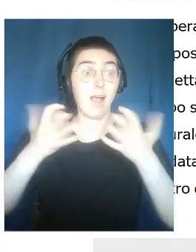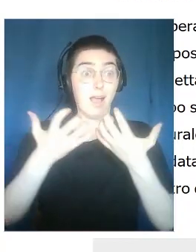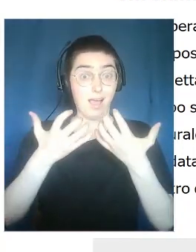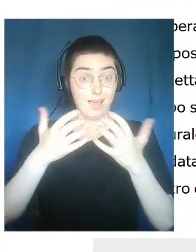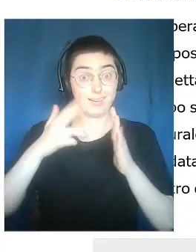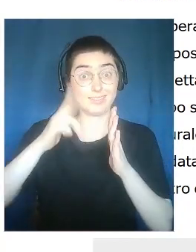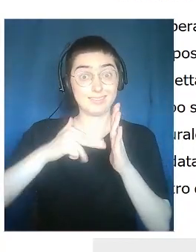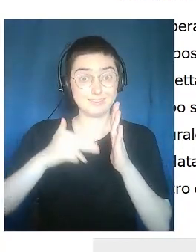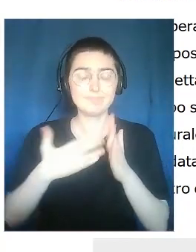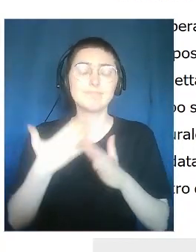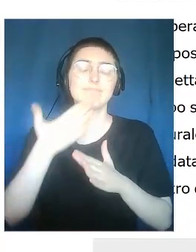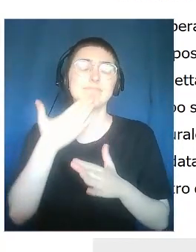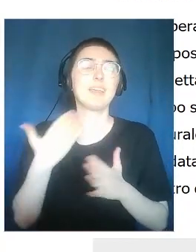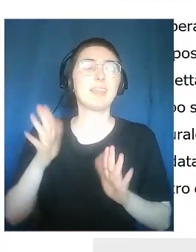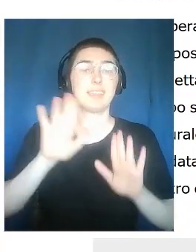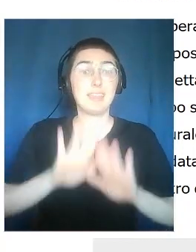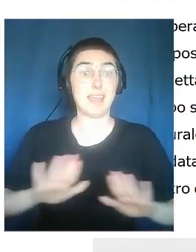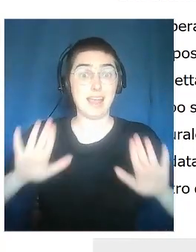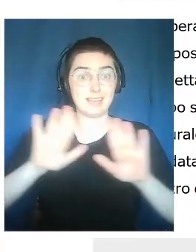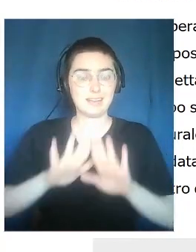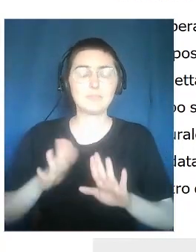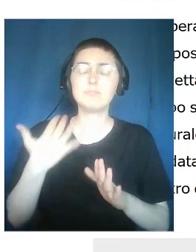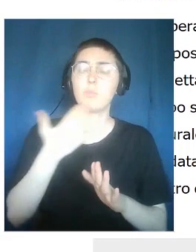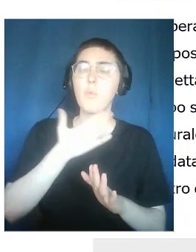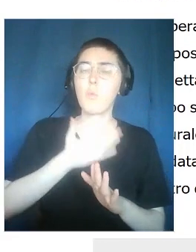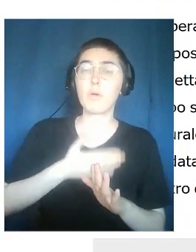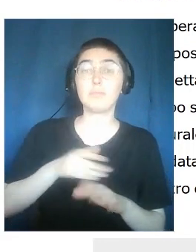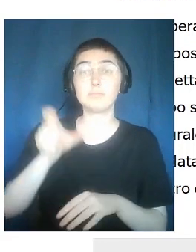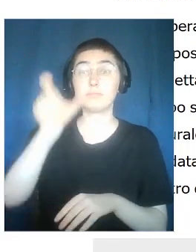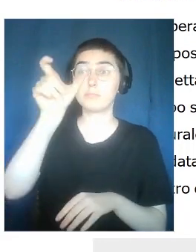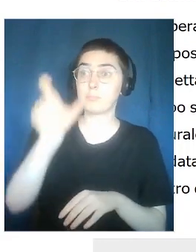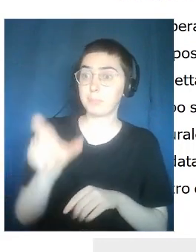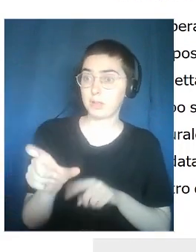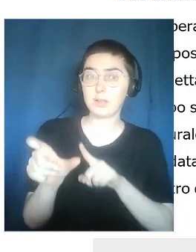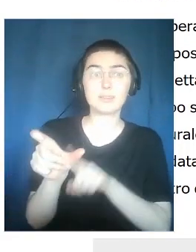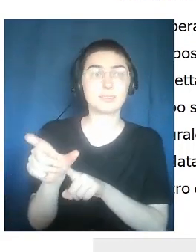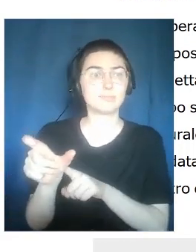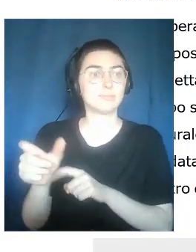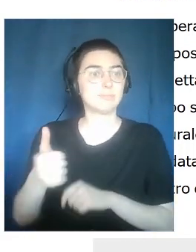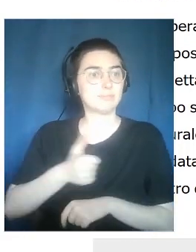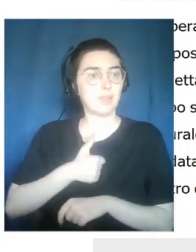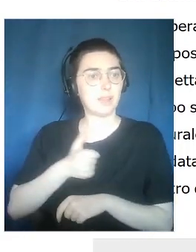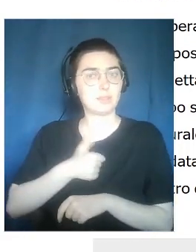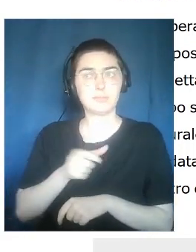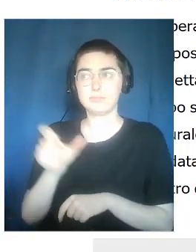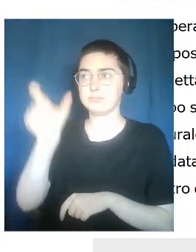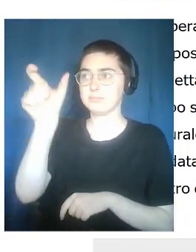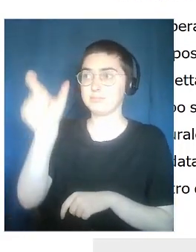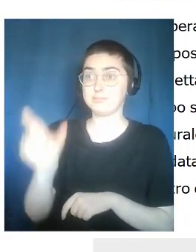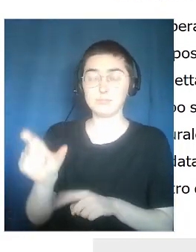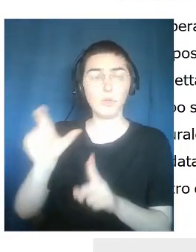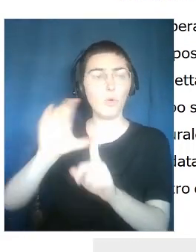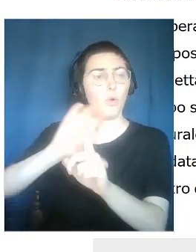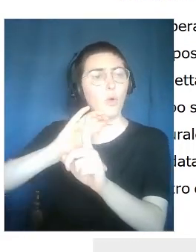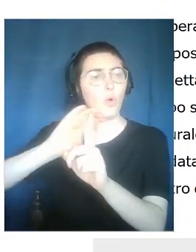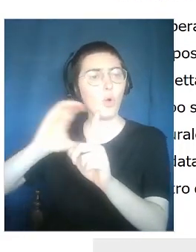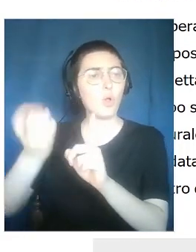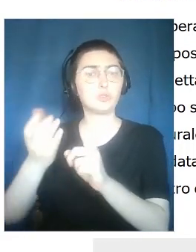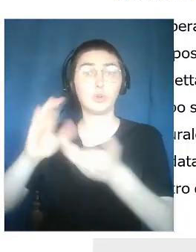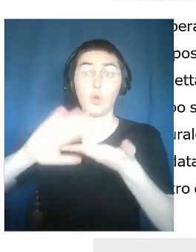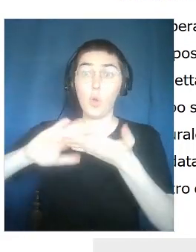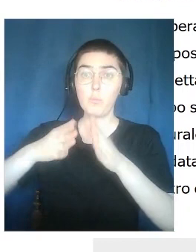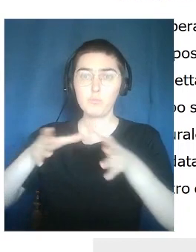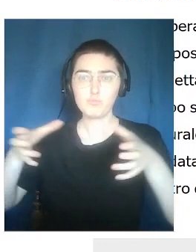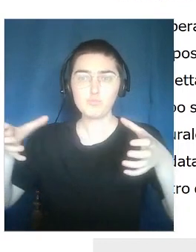Our purpose is the promotion of human beings and cultural and social growth of individuals and